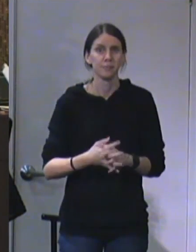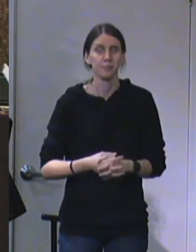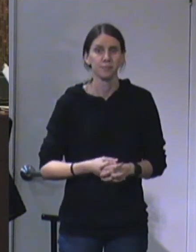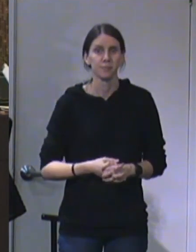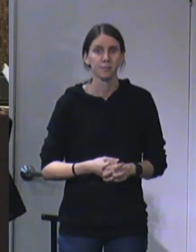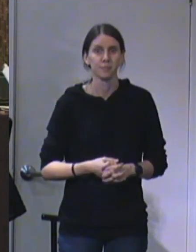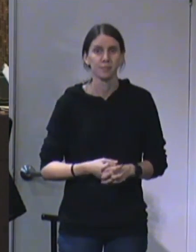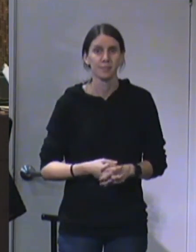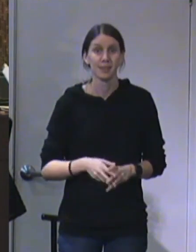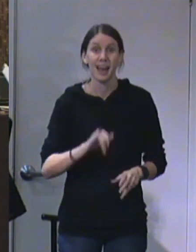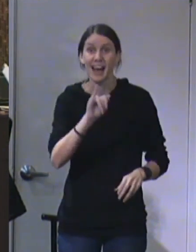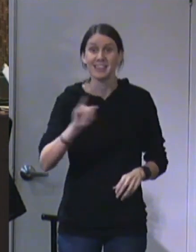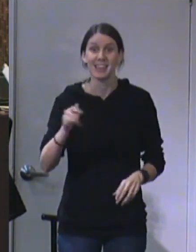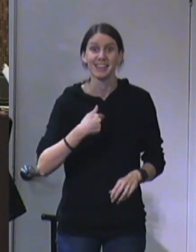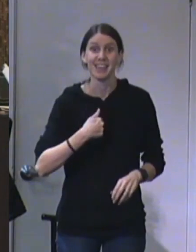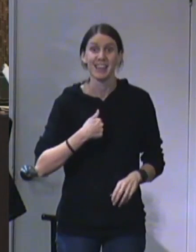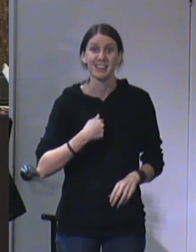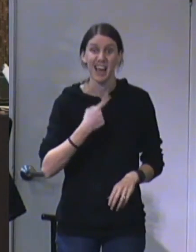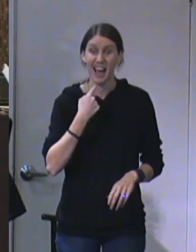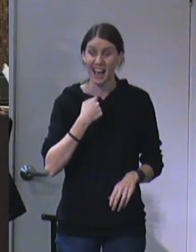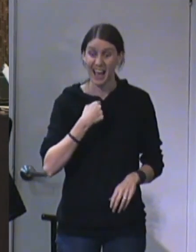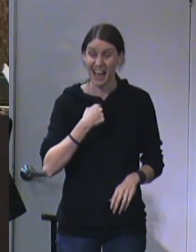He says, I'm unclean.